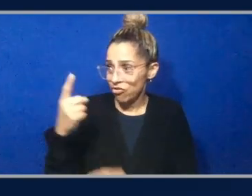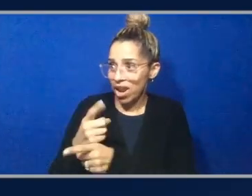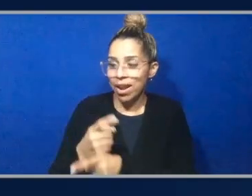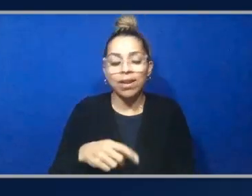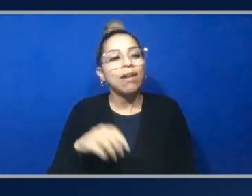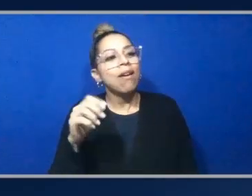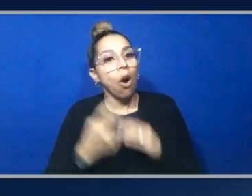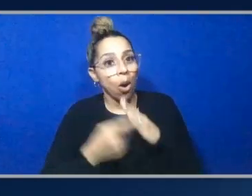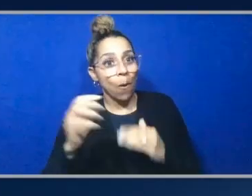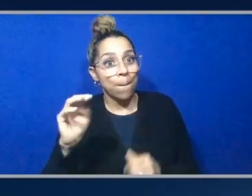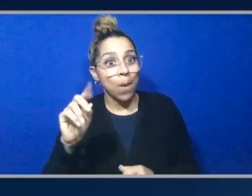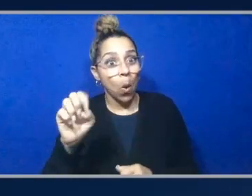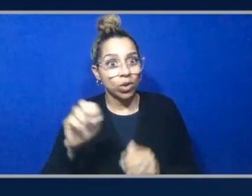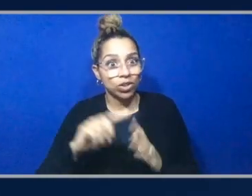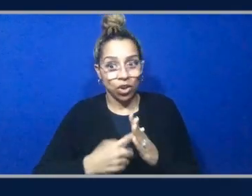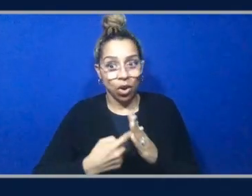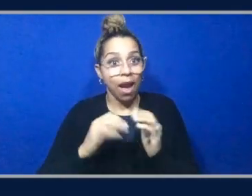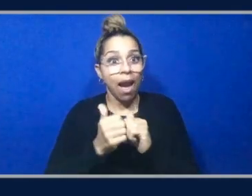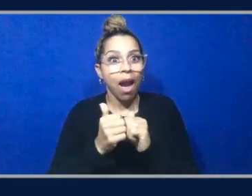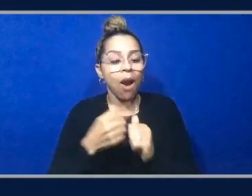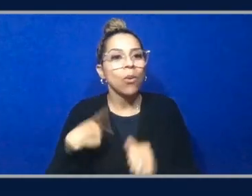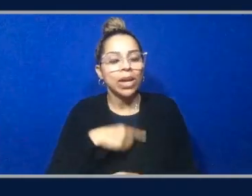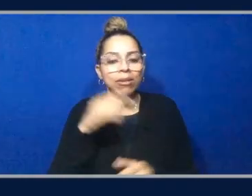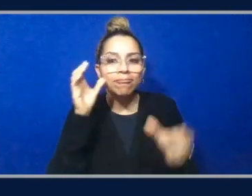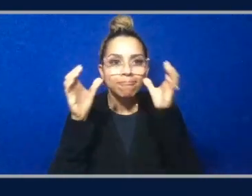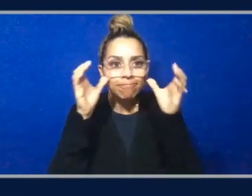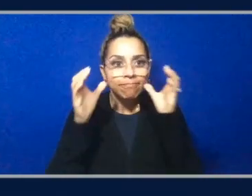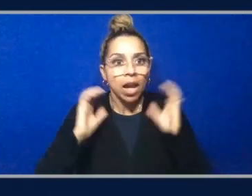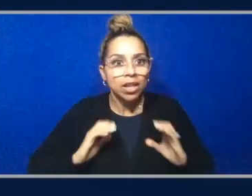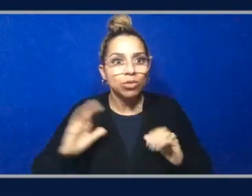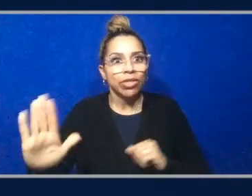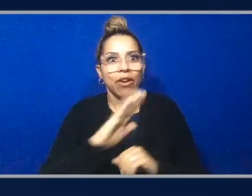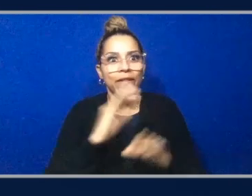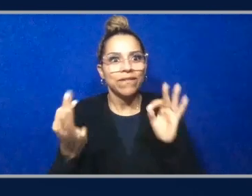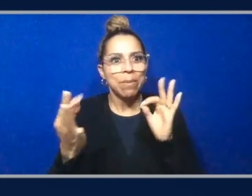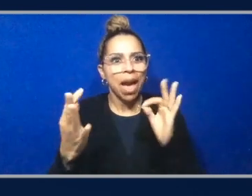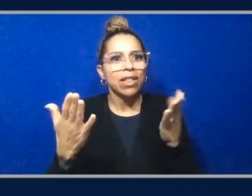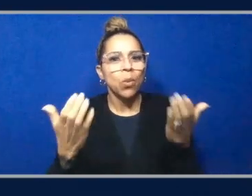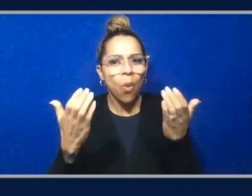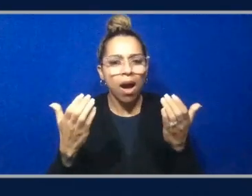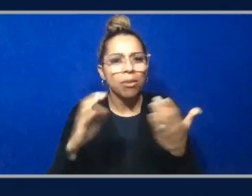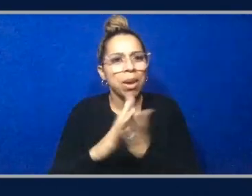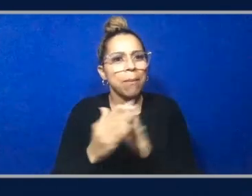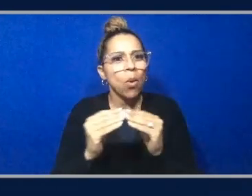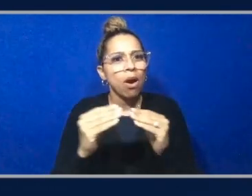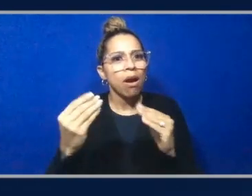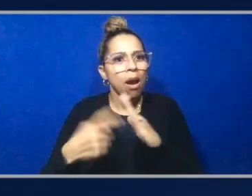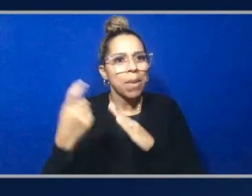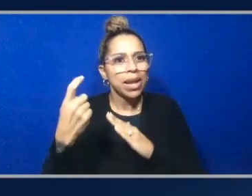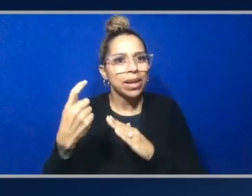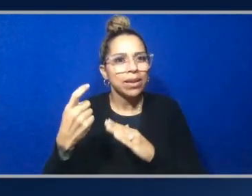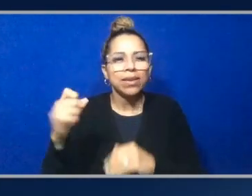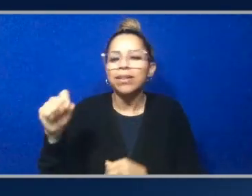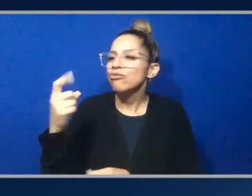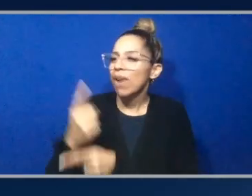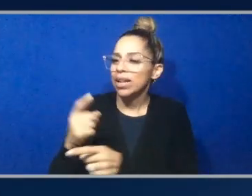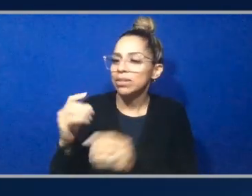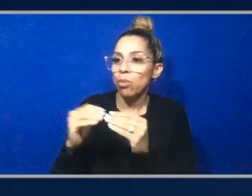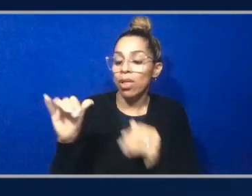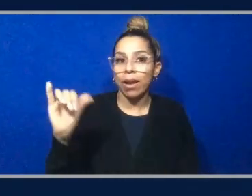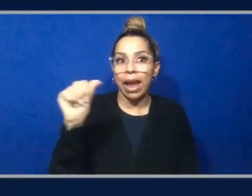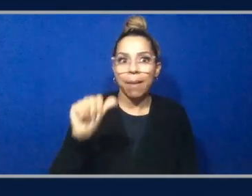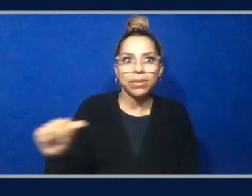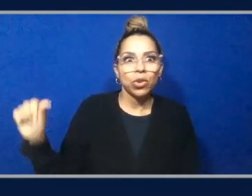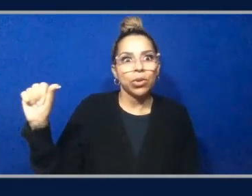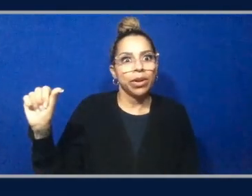needs of customers, what they would like to see automated and whatnot. And I think it's a, it's a particularly like Amazonian value, right? We are